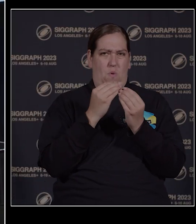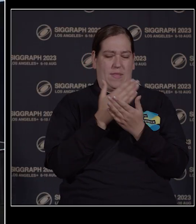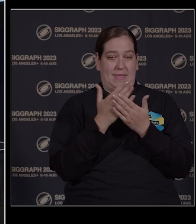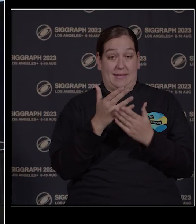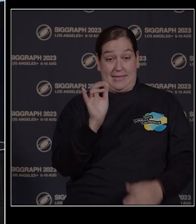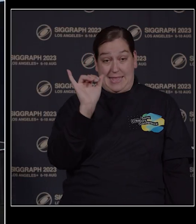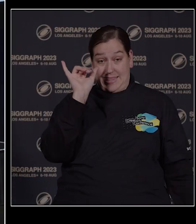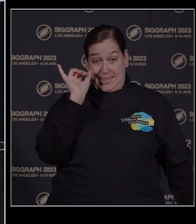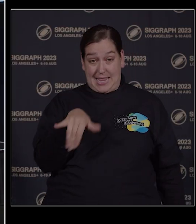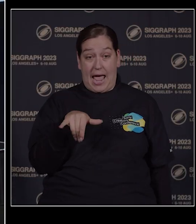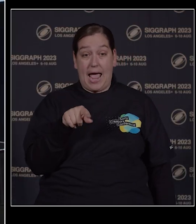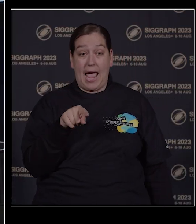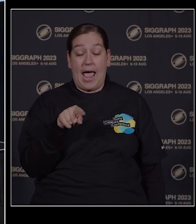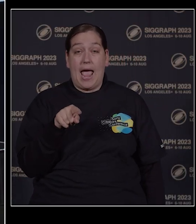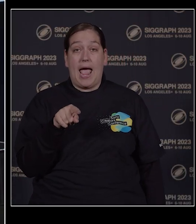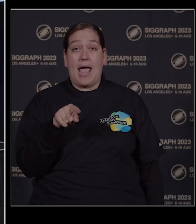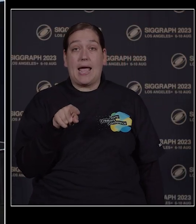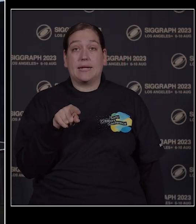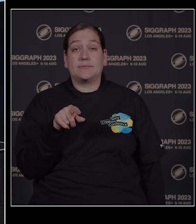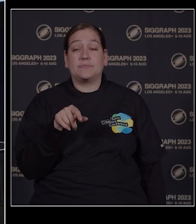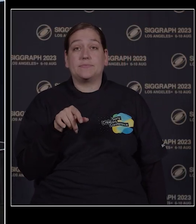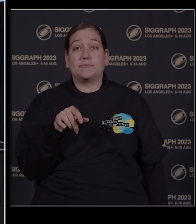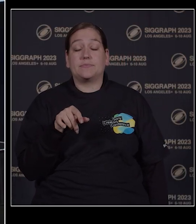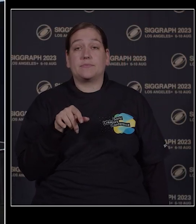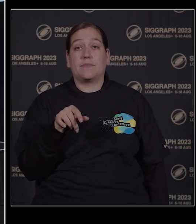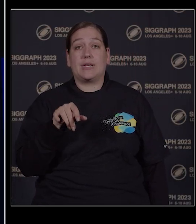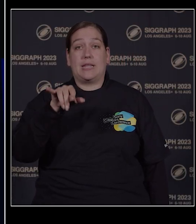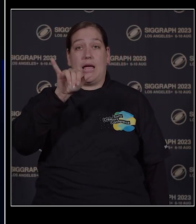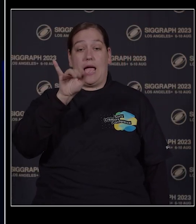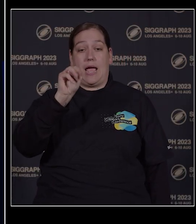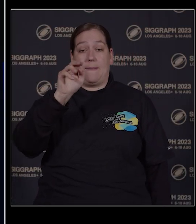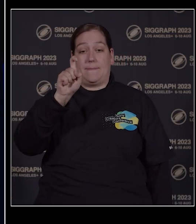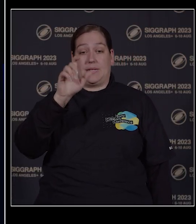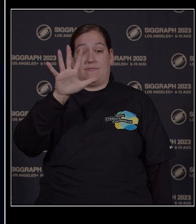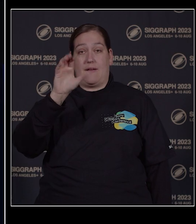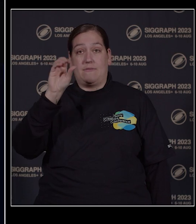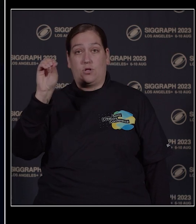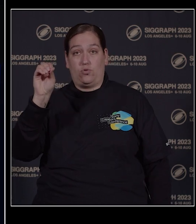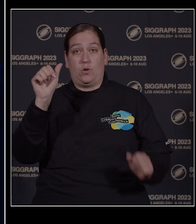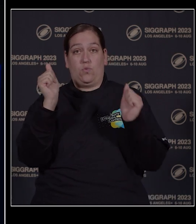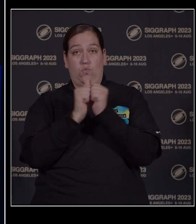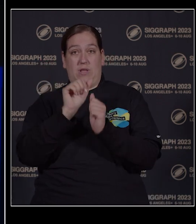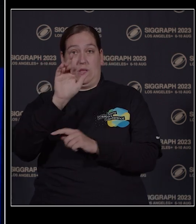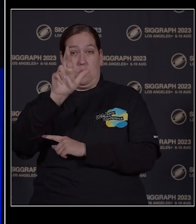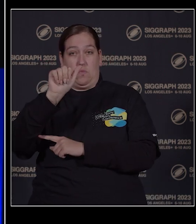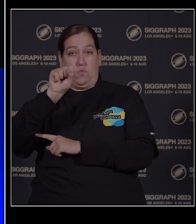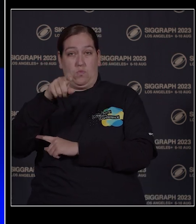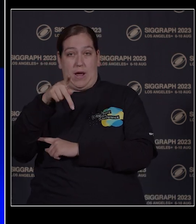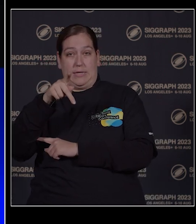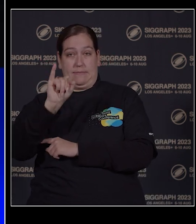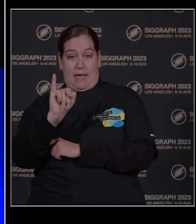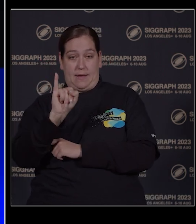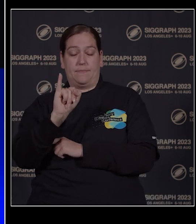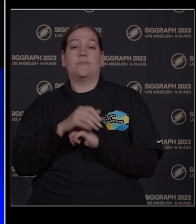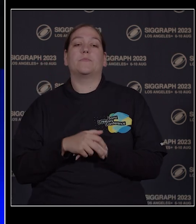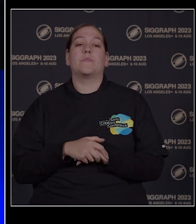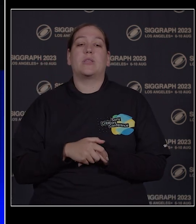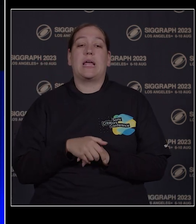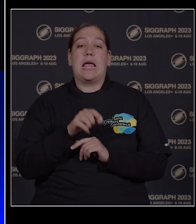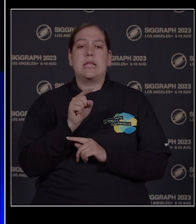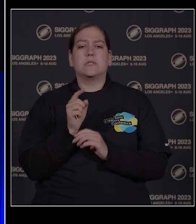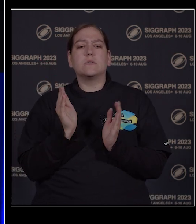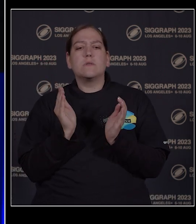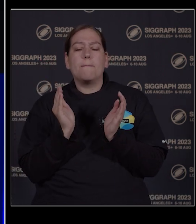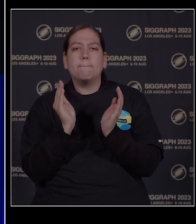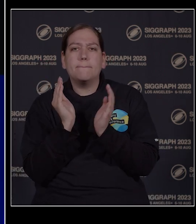Here, this is the IMX500 mounted on the Raspberry Pi. And this is a compact and